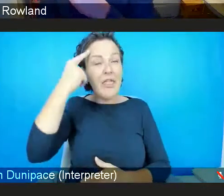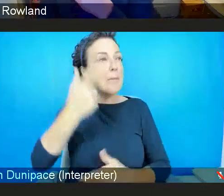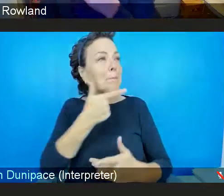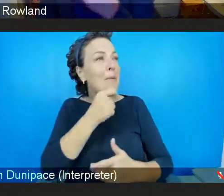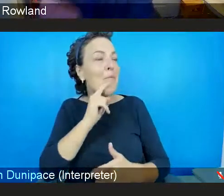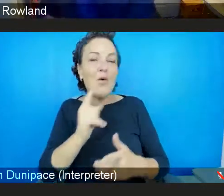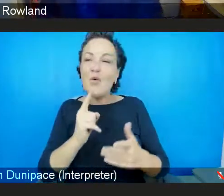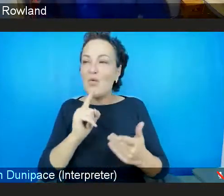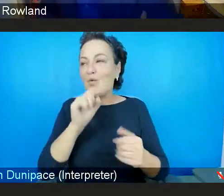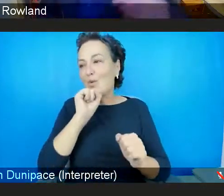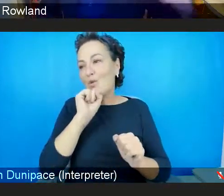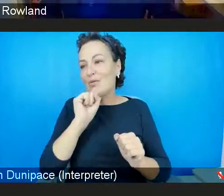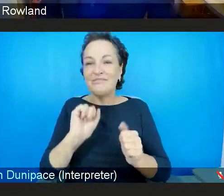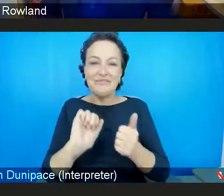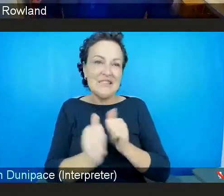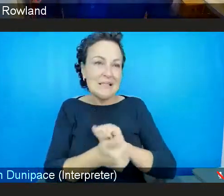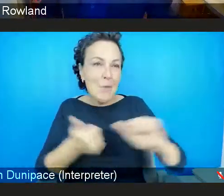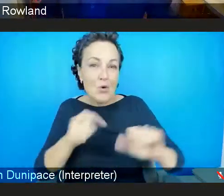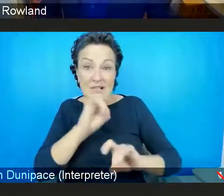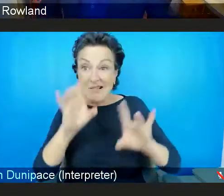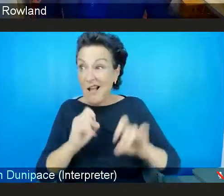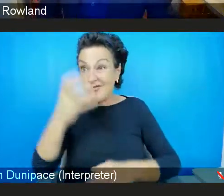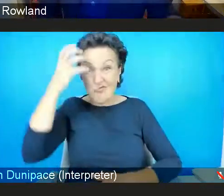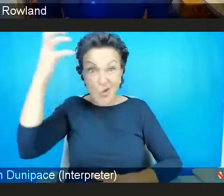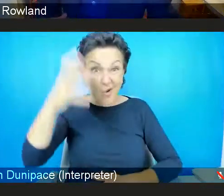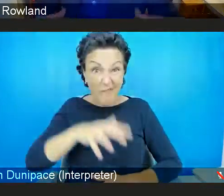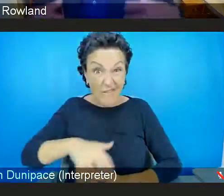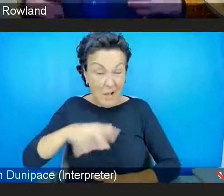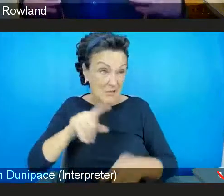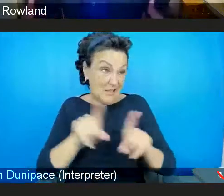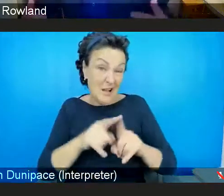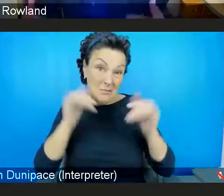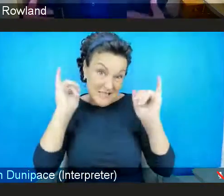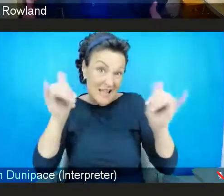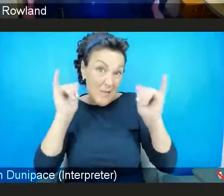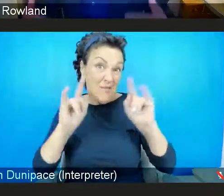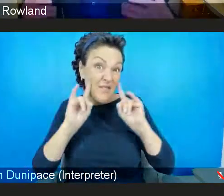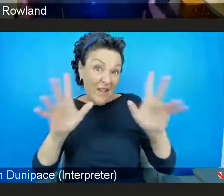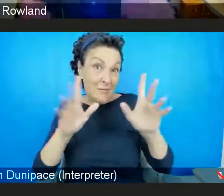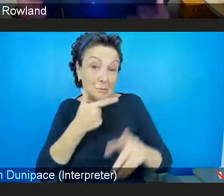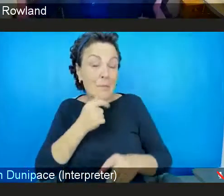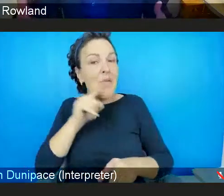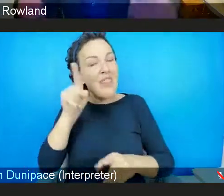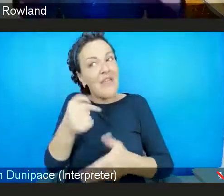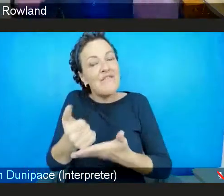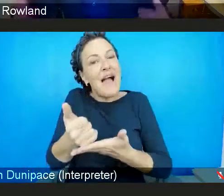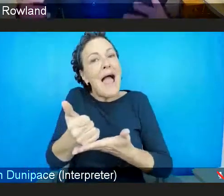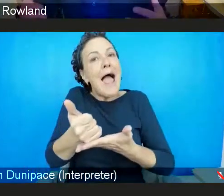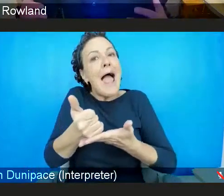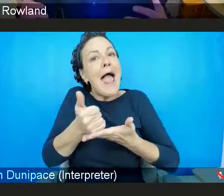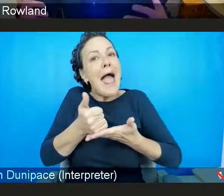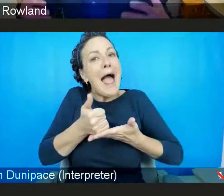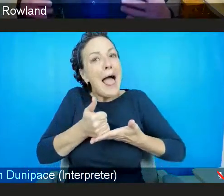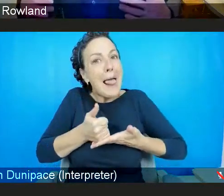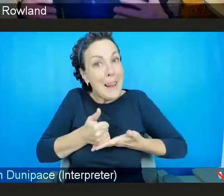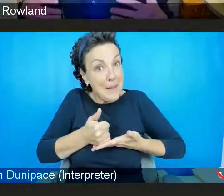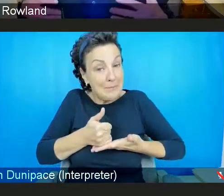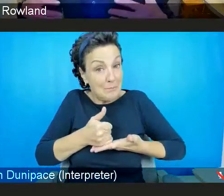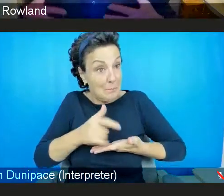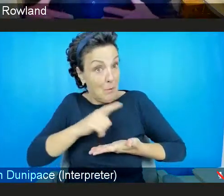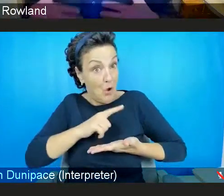you know, members of the royal family, celebrities have done is they've helped give permission to all of us